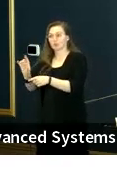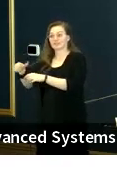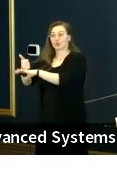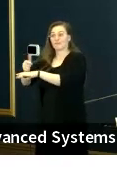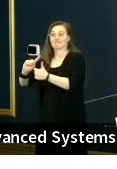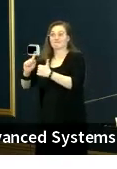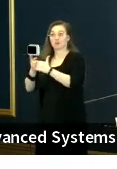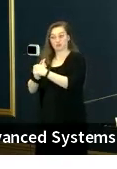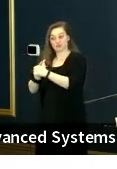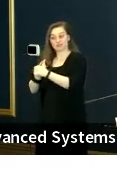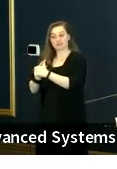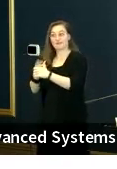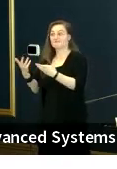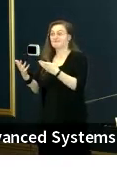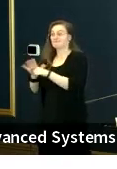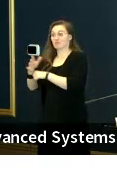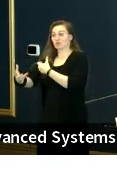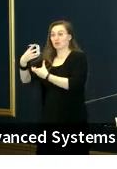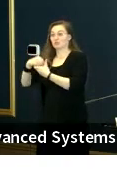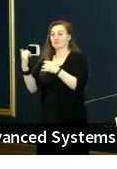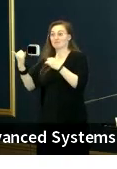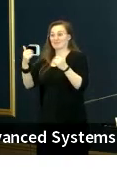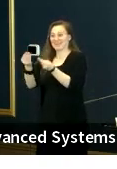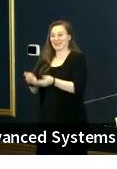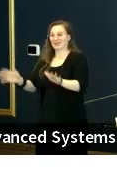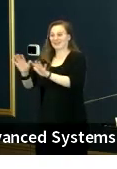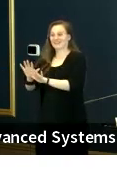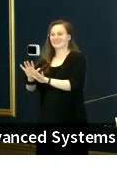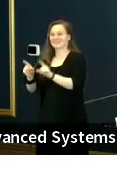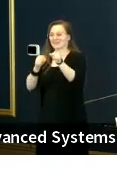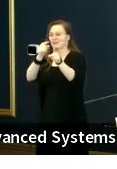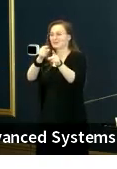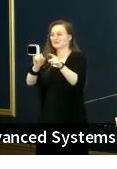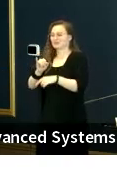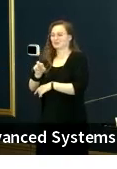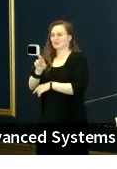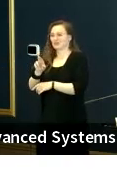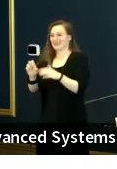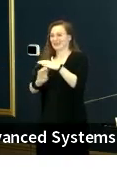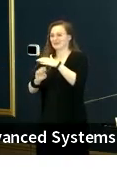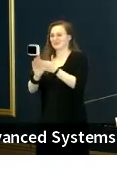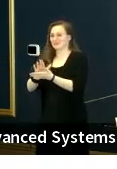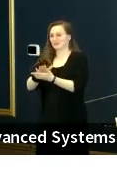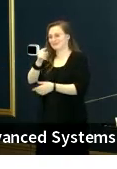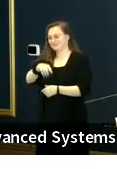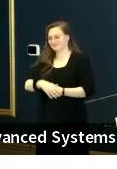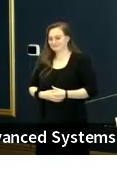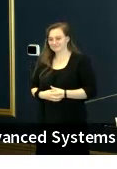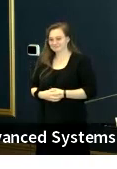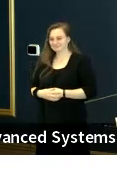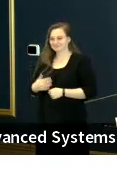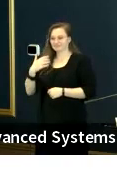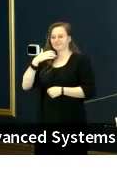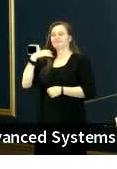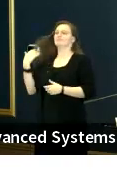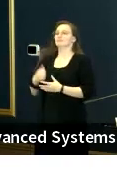inclusive playground just down the road at our BLT junior elementary school that's now in place. During